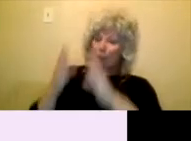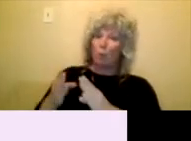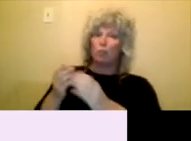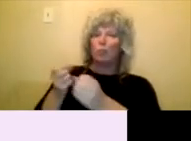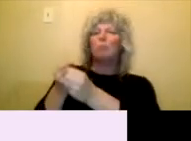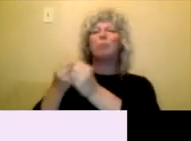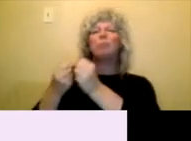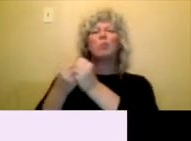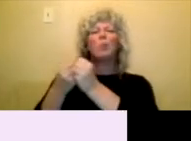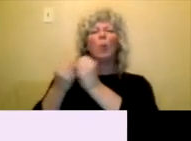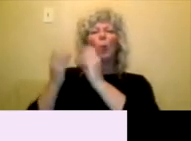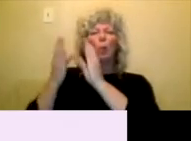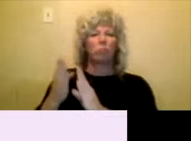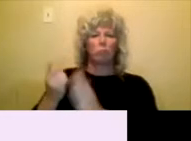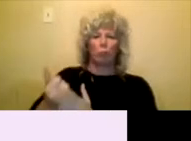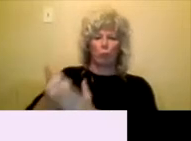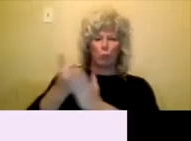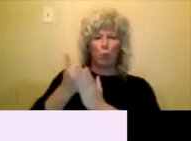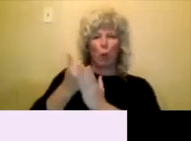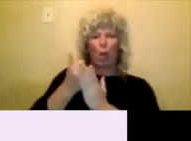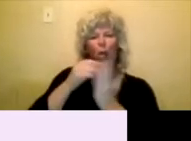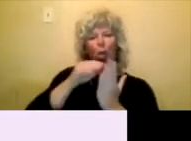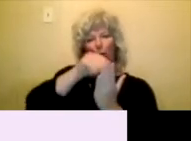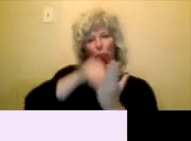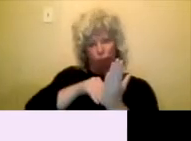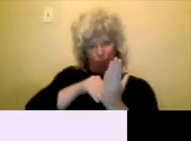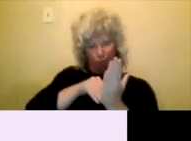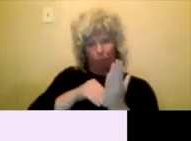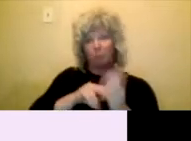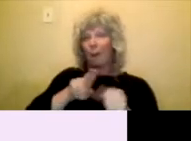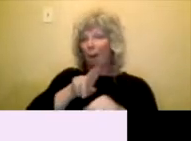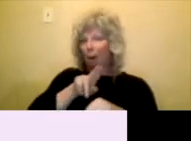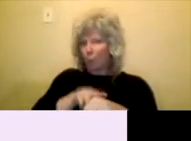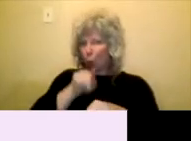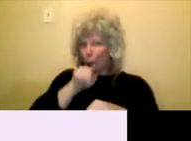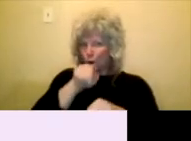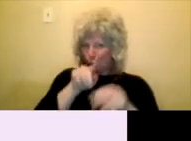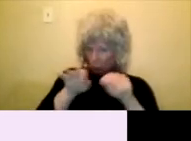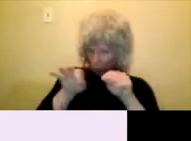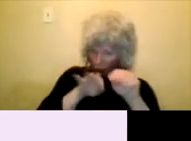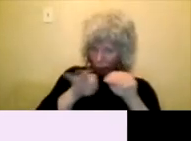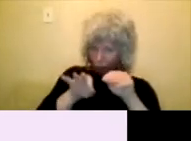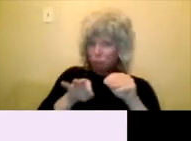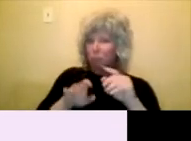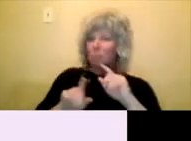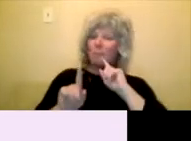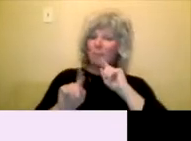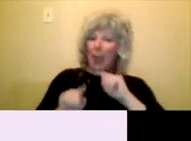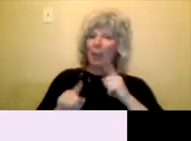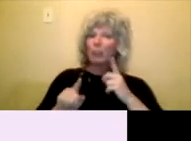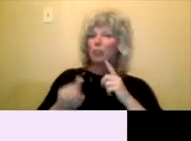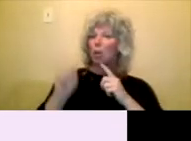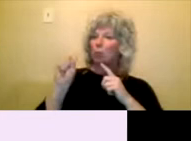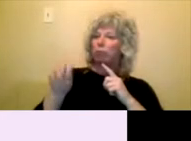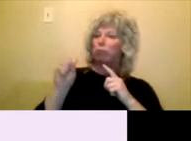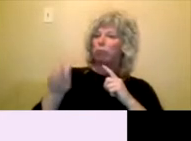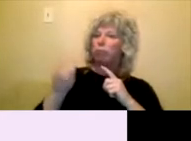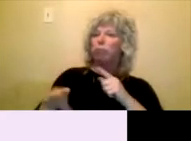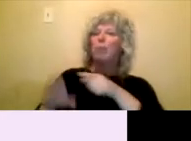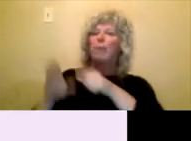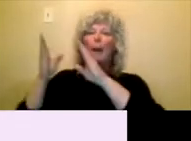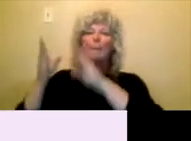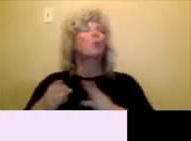Basically it's, you would provide all of the content of the grant and then that person would actually help to just plug it into